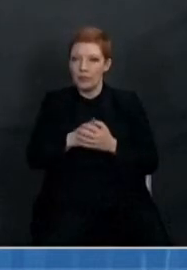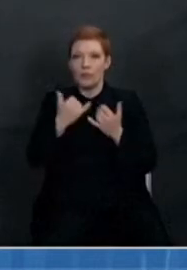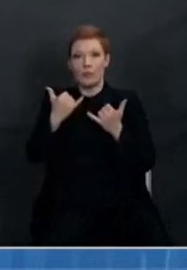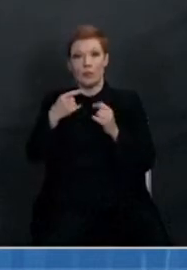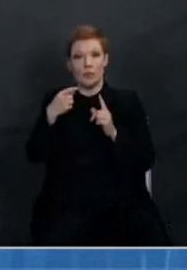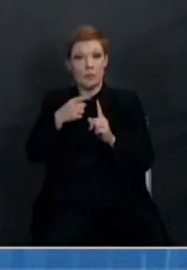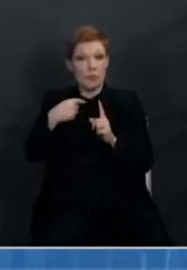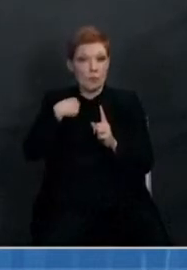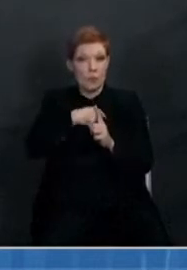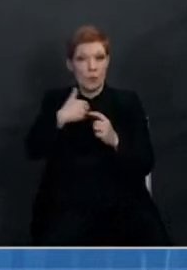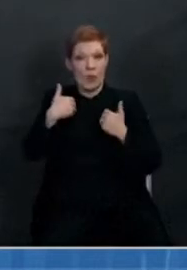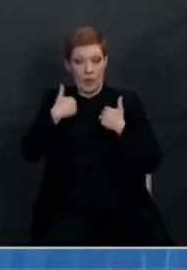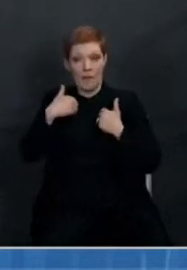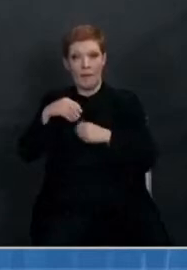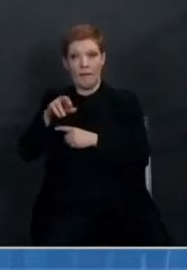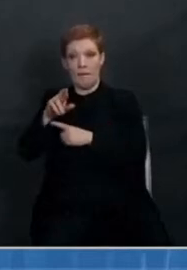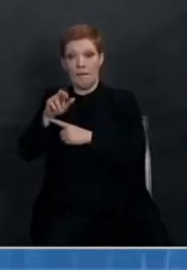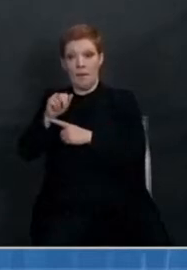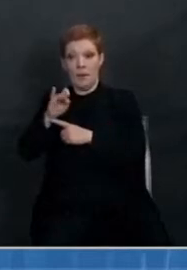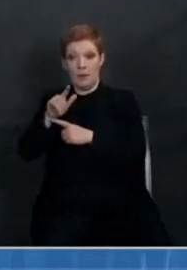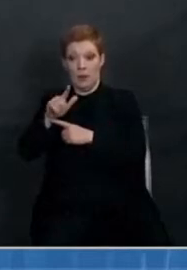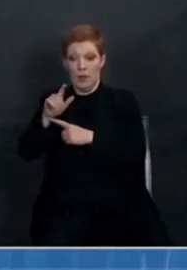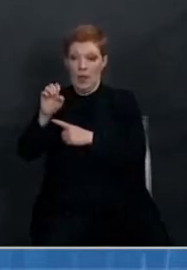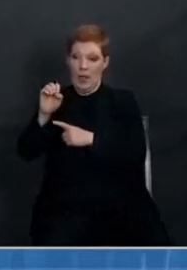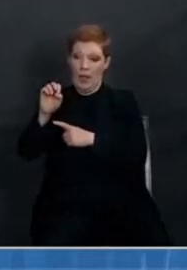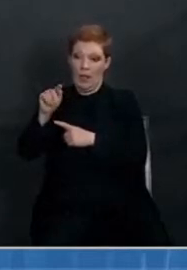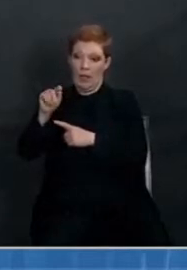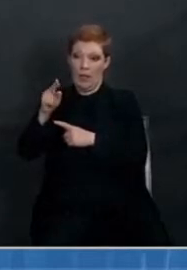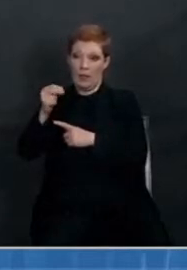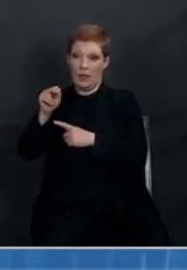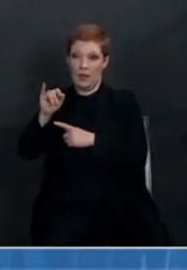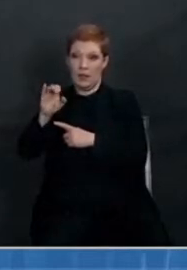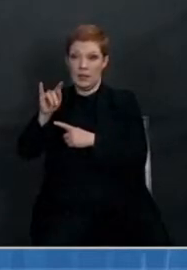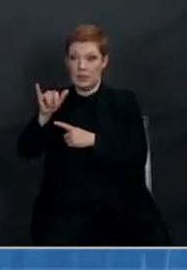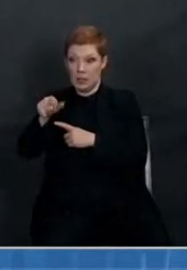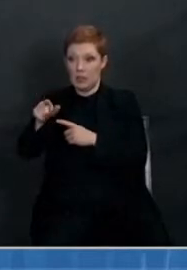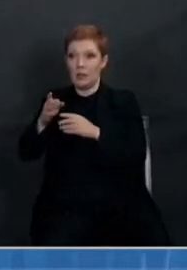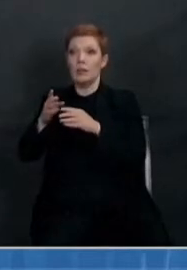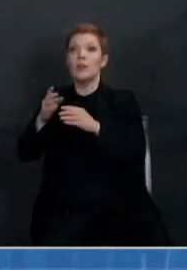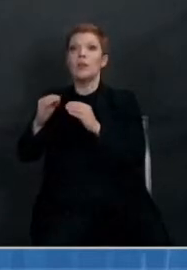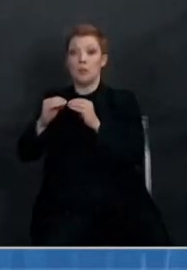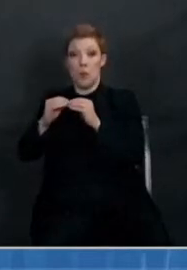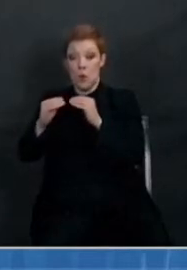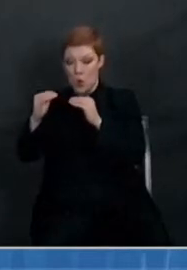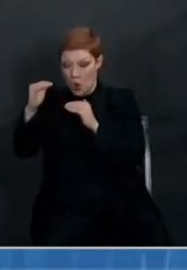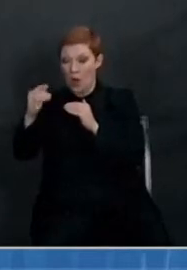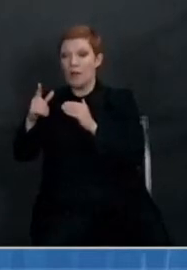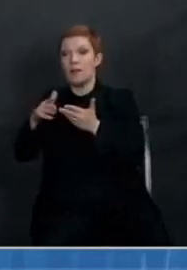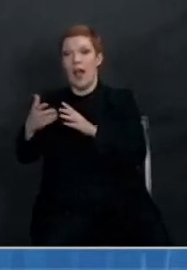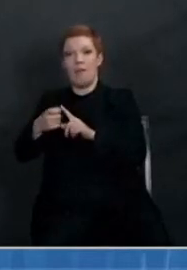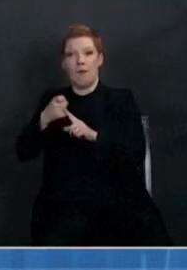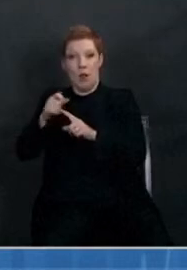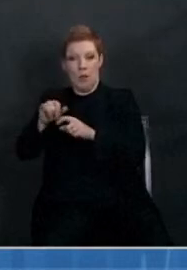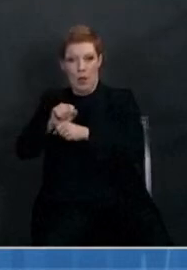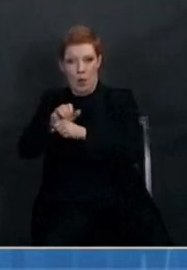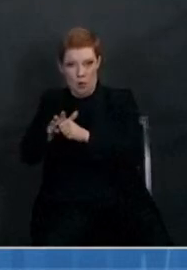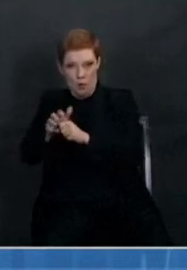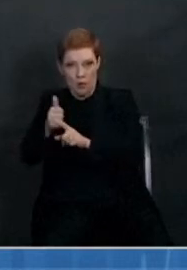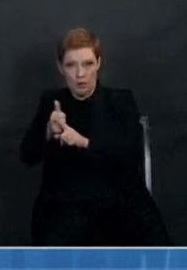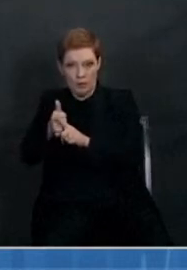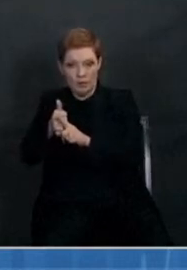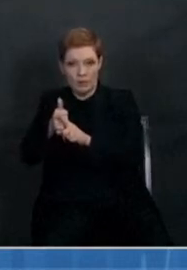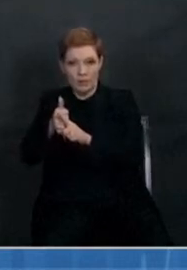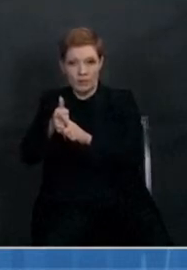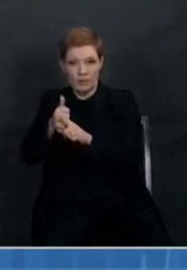point, we have race or ethnicity for nearly all of those who have unfortunately died from this disease. So I want to highlight these last two as they mark significant